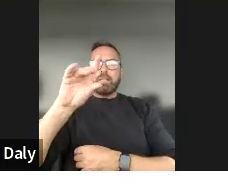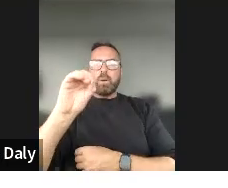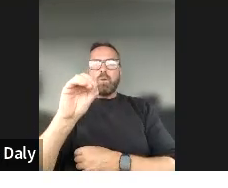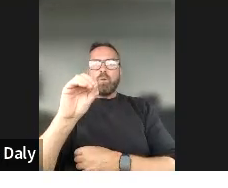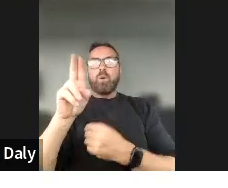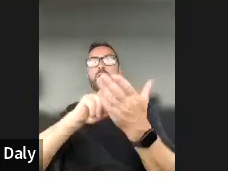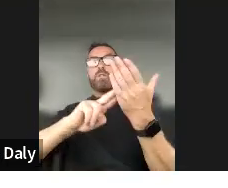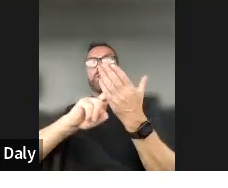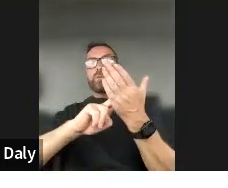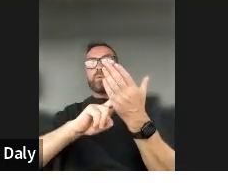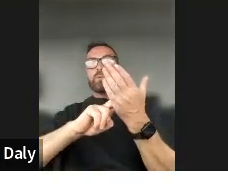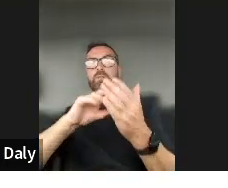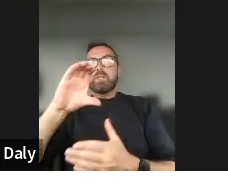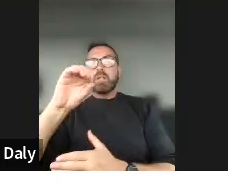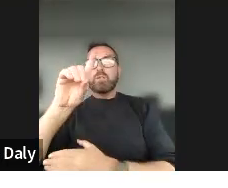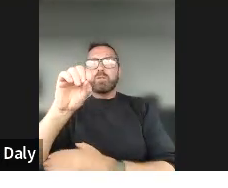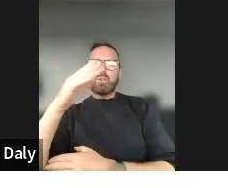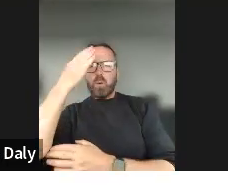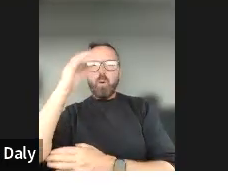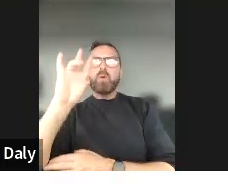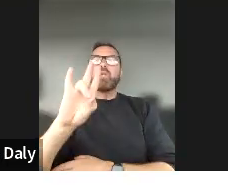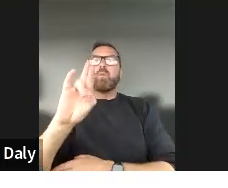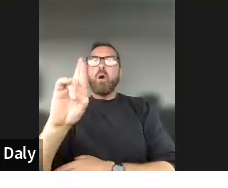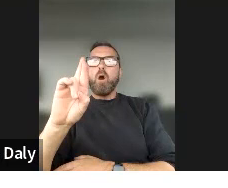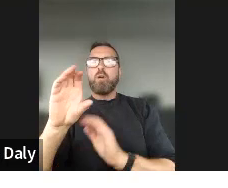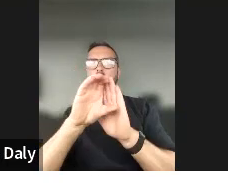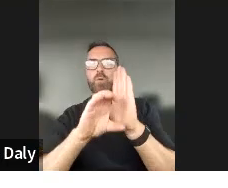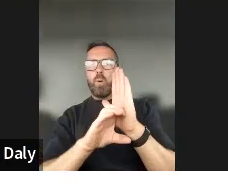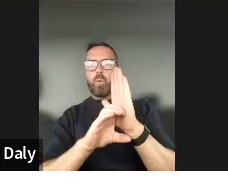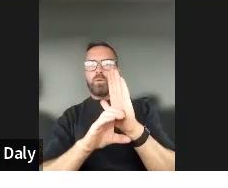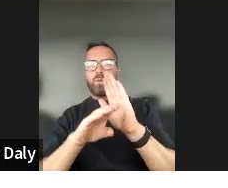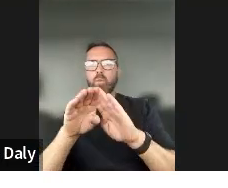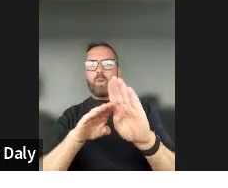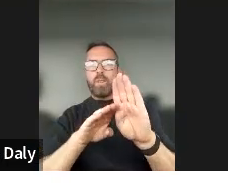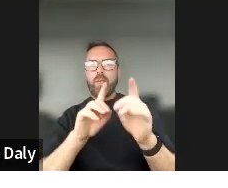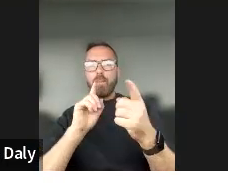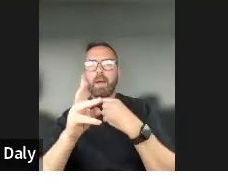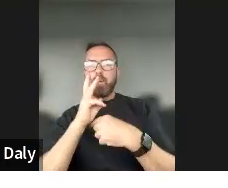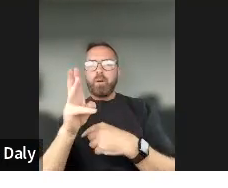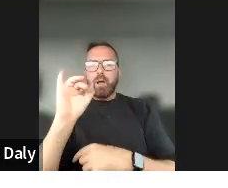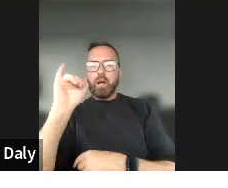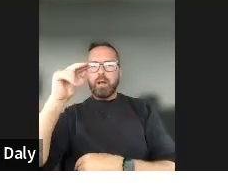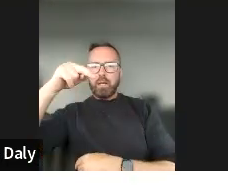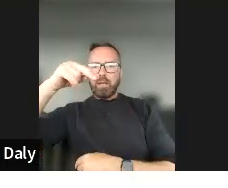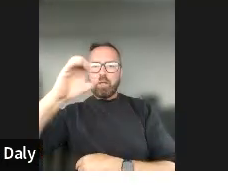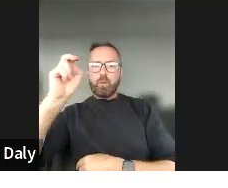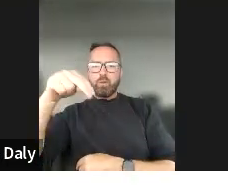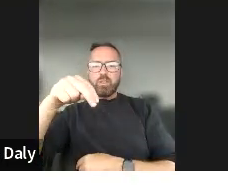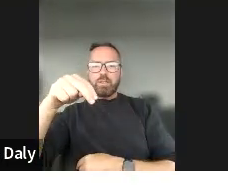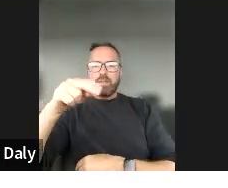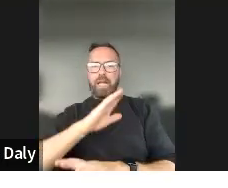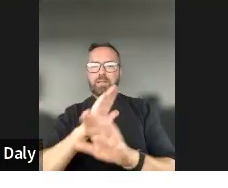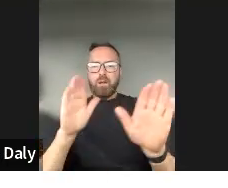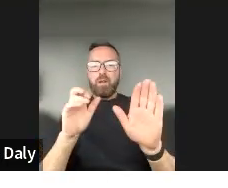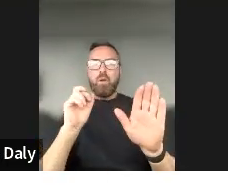the qr and then put us the passcode inclusion with no space after it or you uh go to